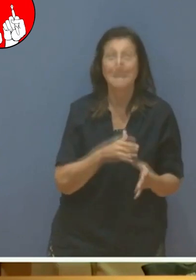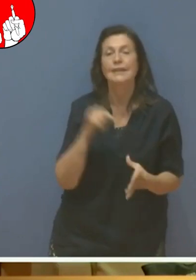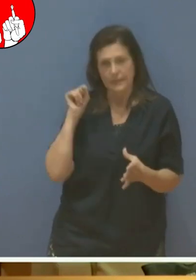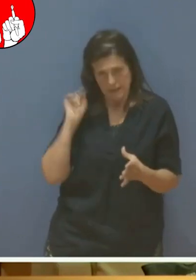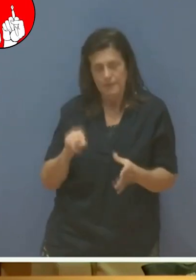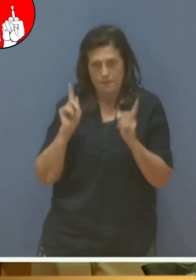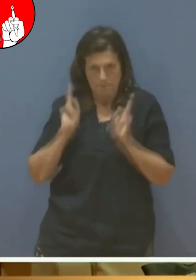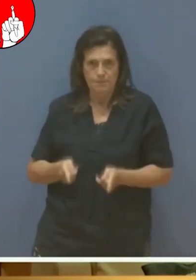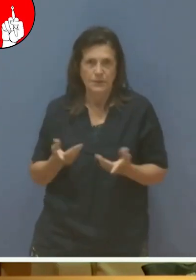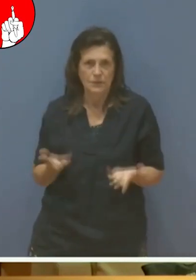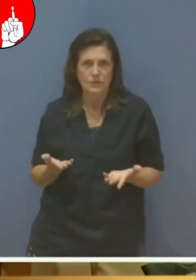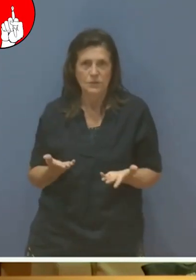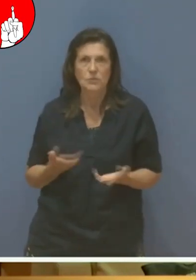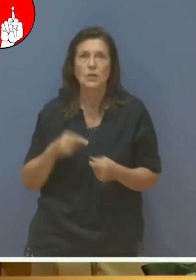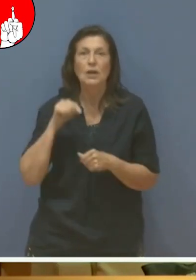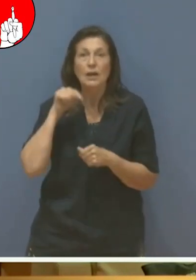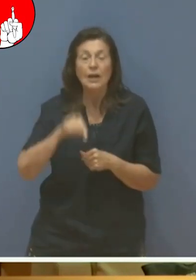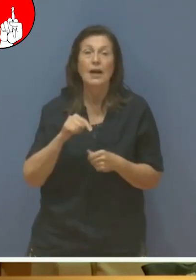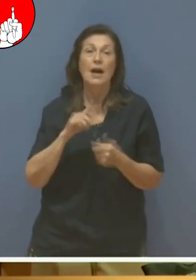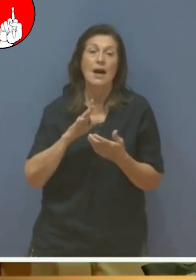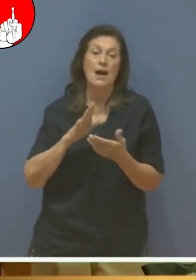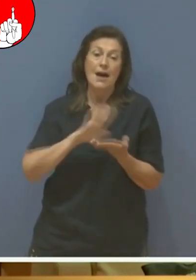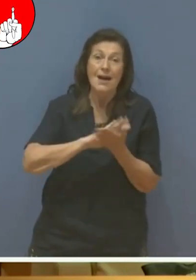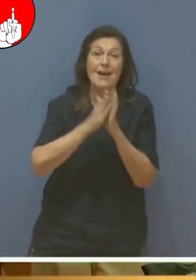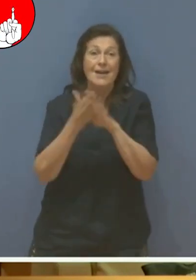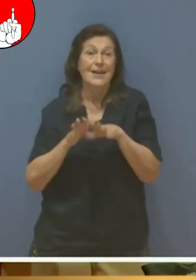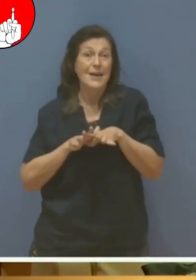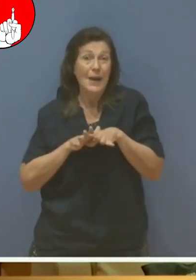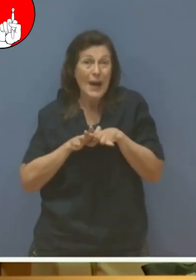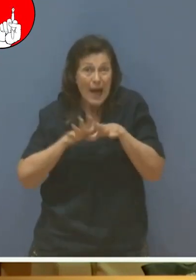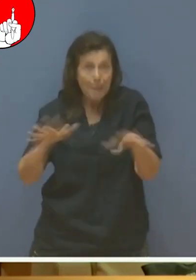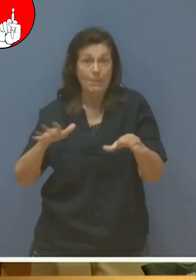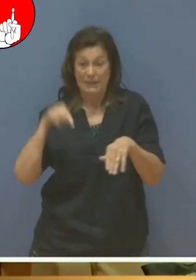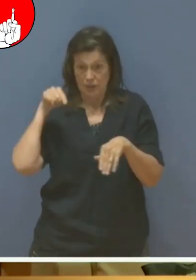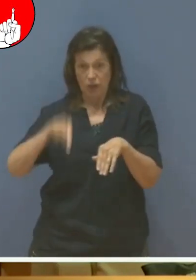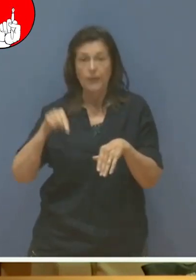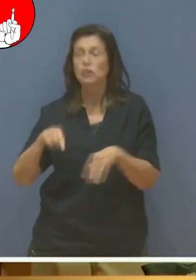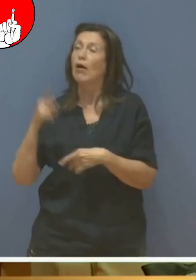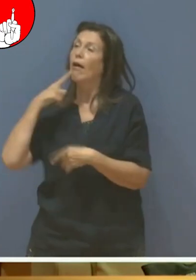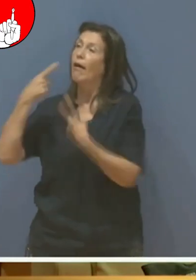Indigenous Peoples and full implementation of the Chittagah Hill Taxe Accord. Thank you.